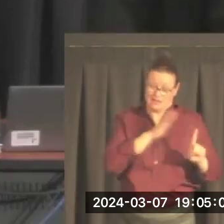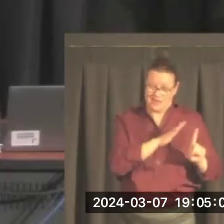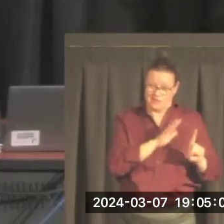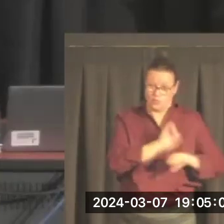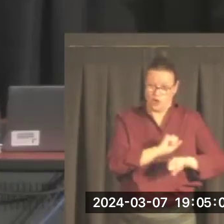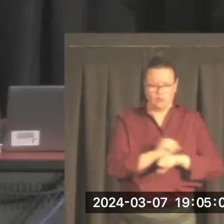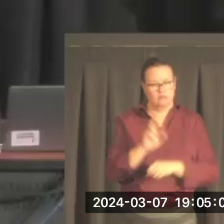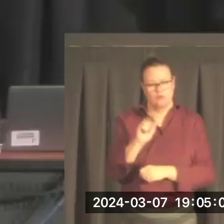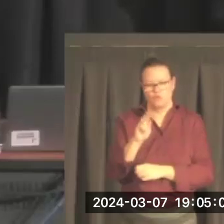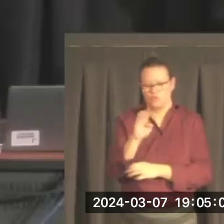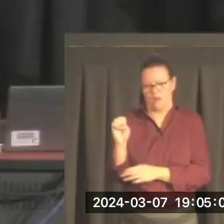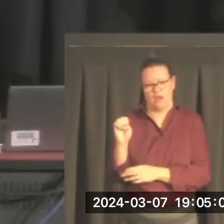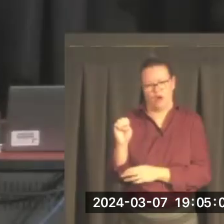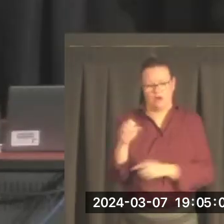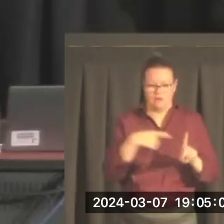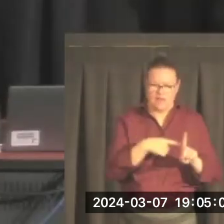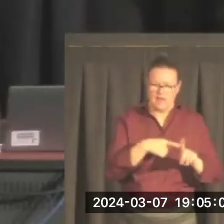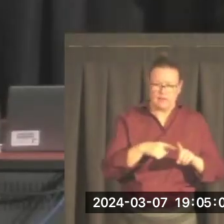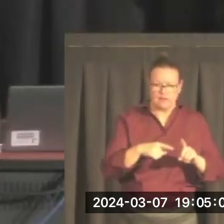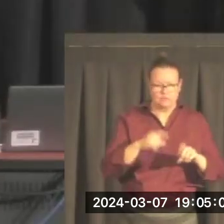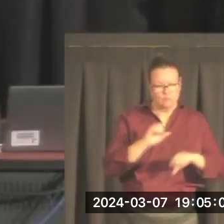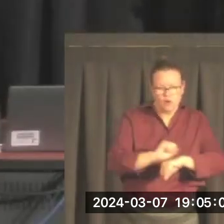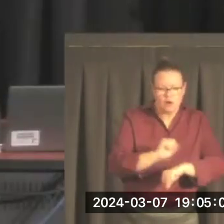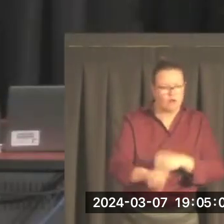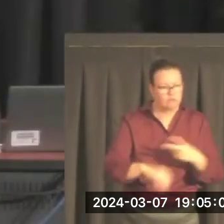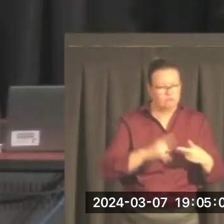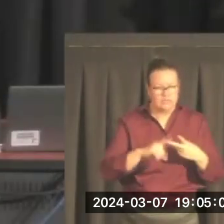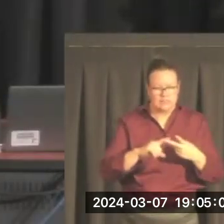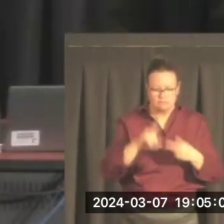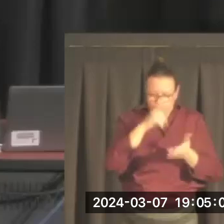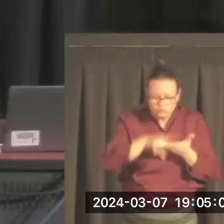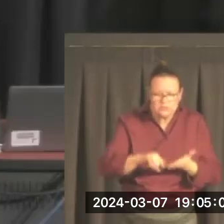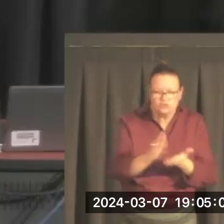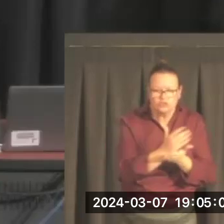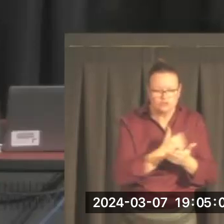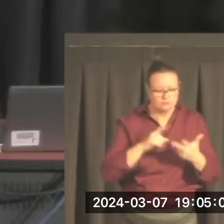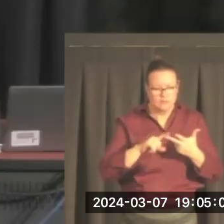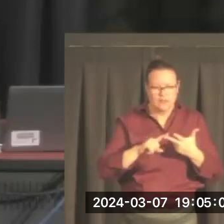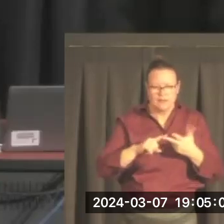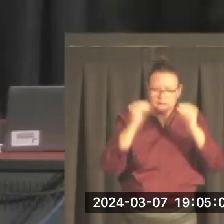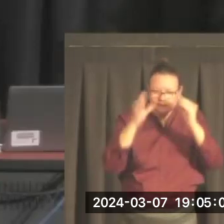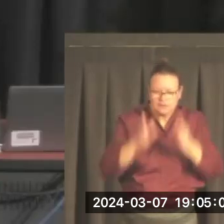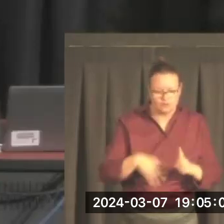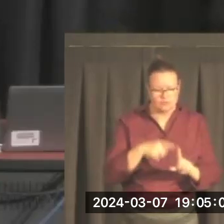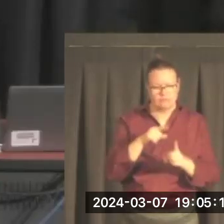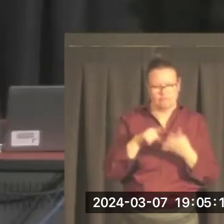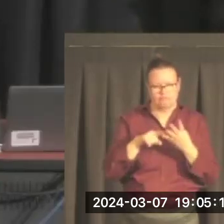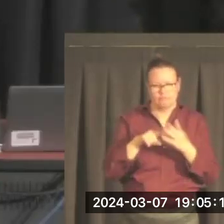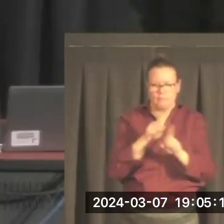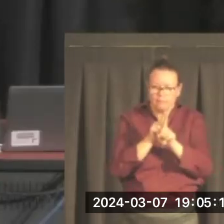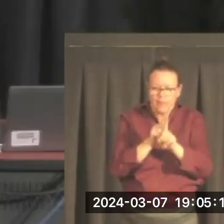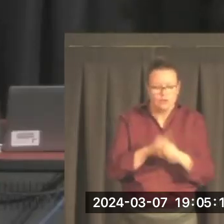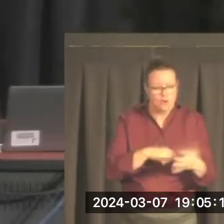his work as a scholar, a teacher, a mentor in founding and directing the center, but also